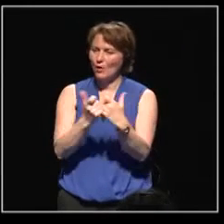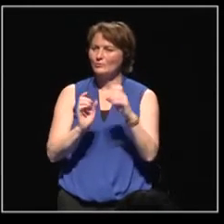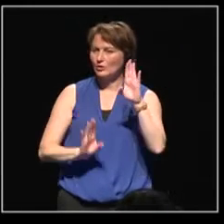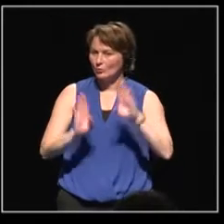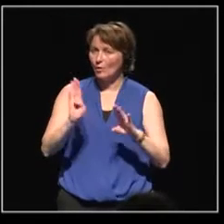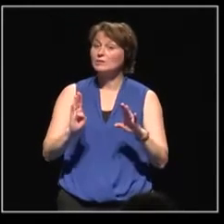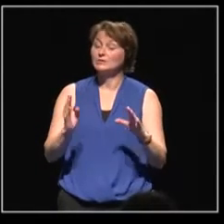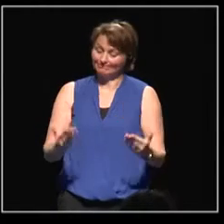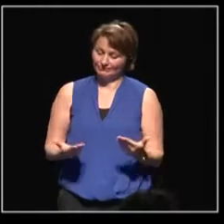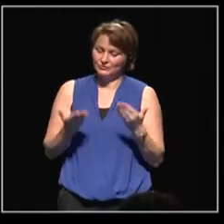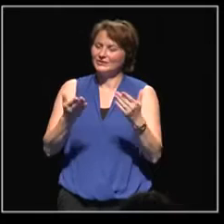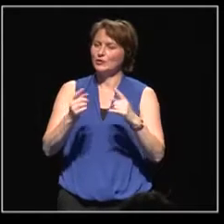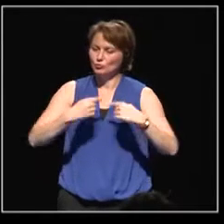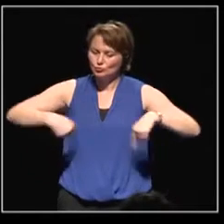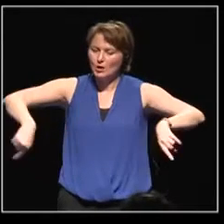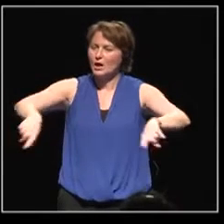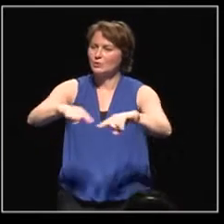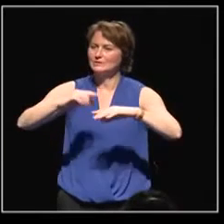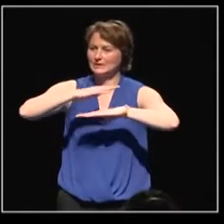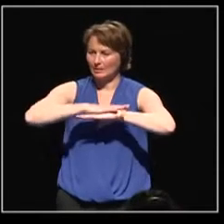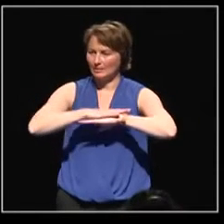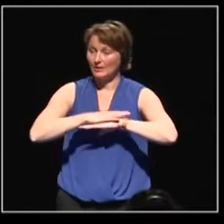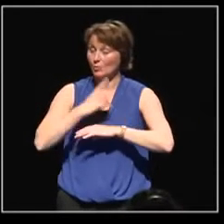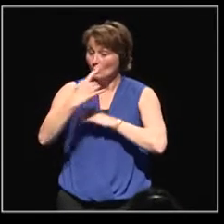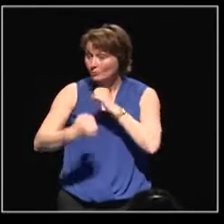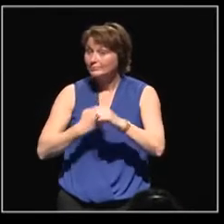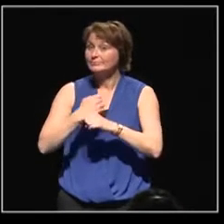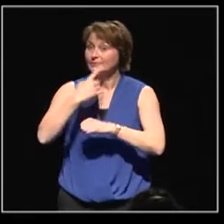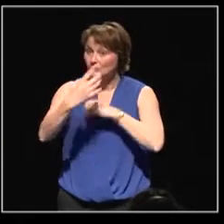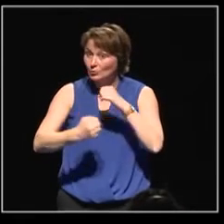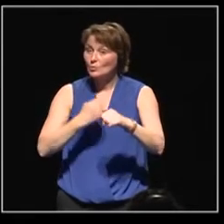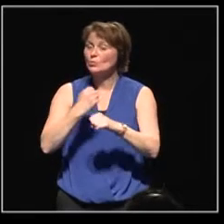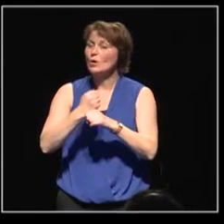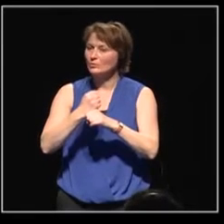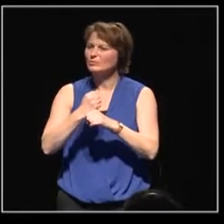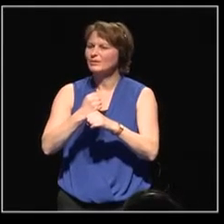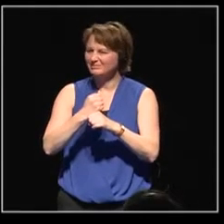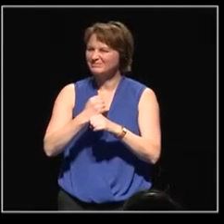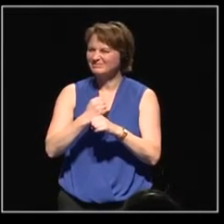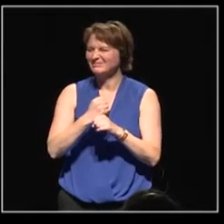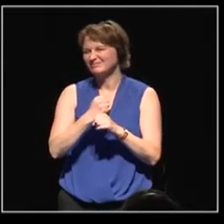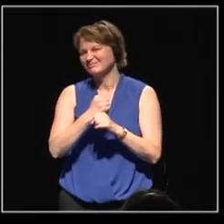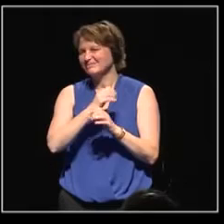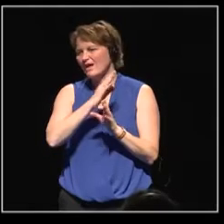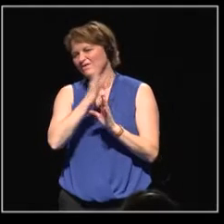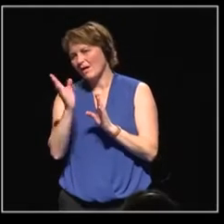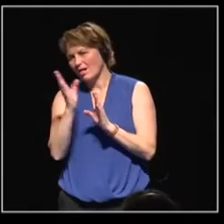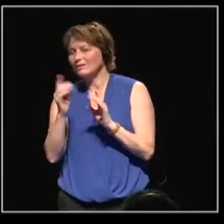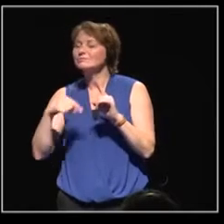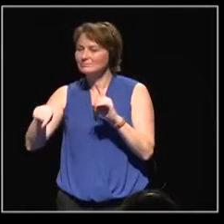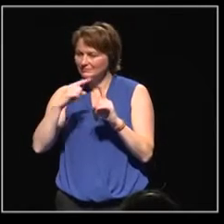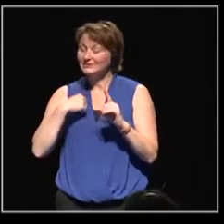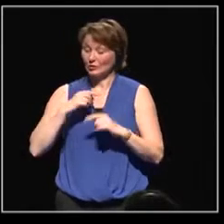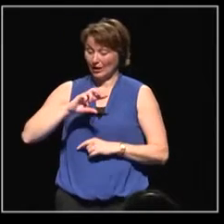table that's organized each year in the autumn in cooperation with the Council of Europe. And this year will be our third